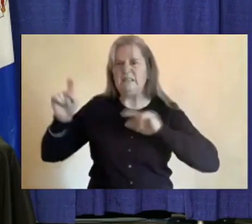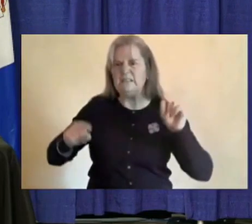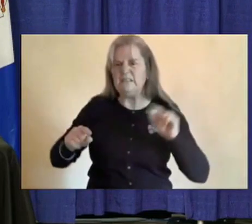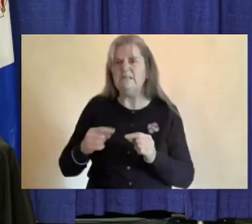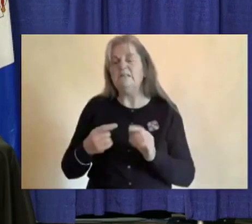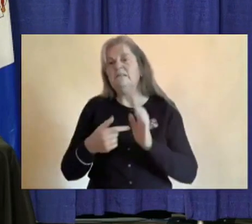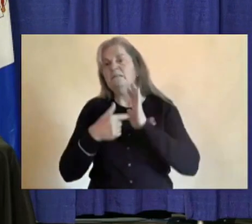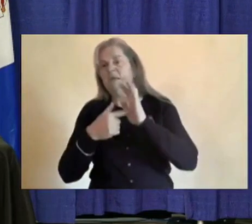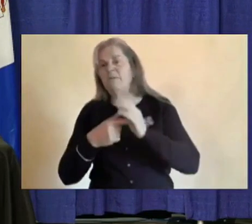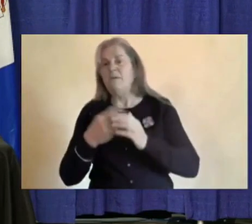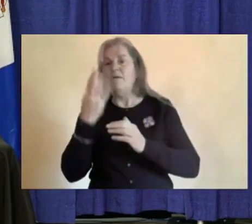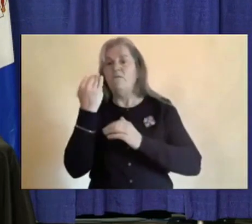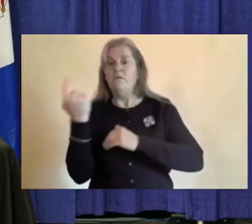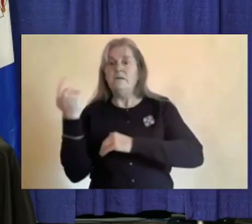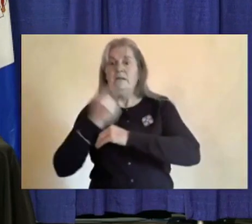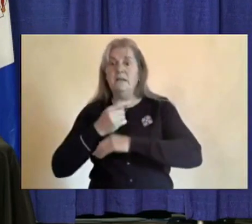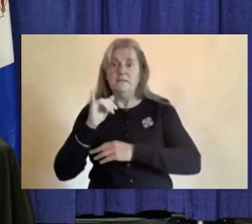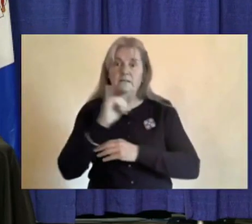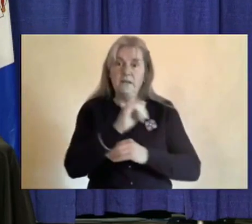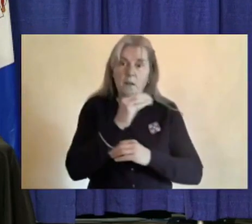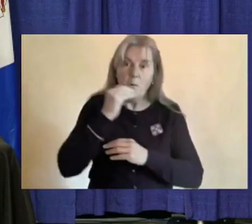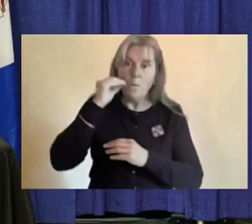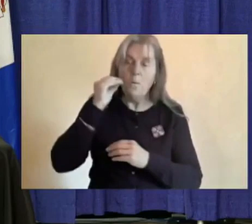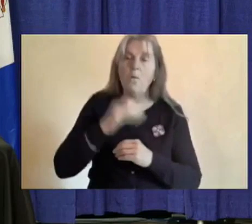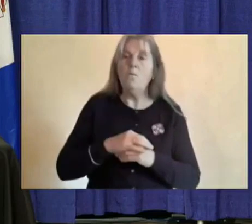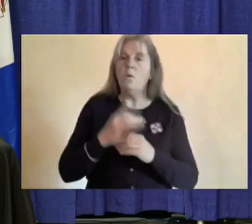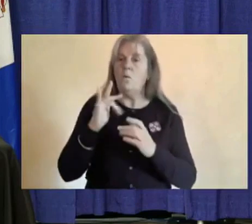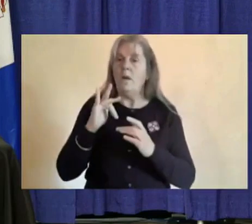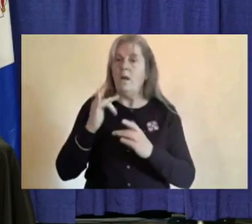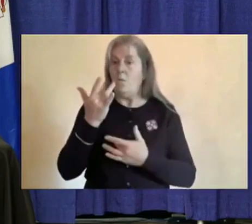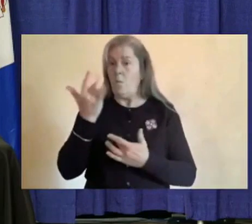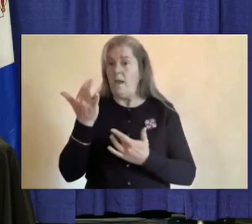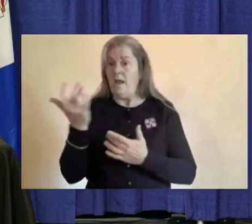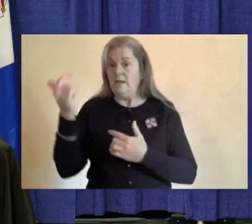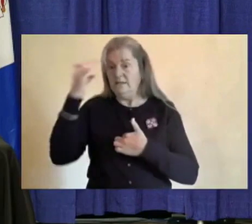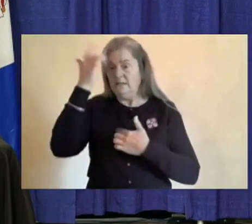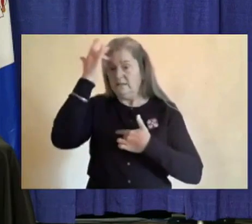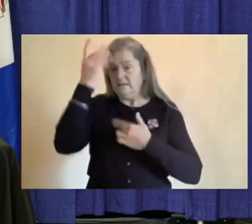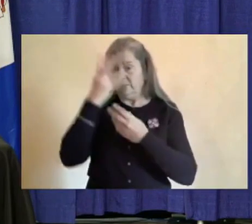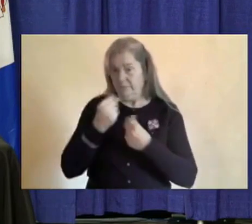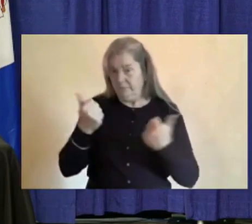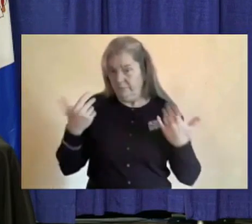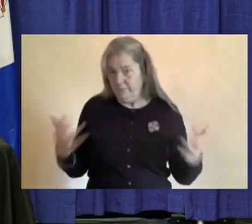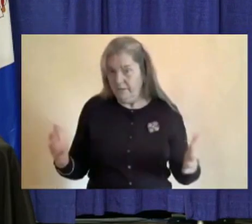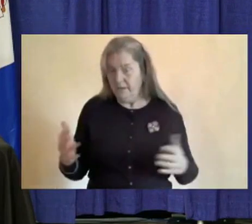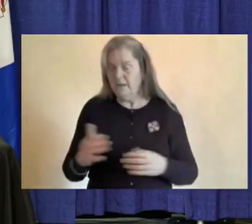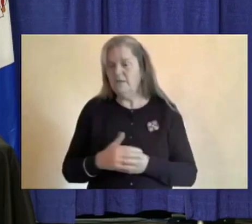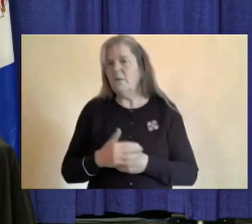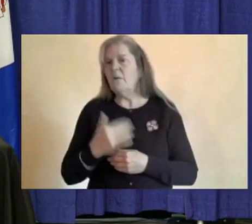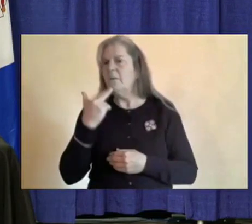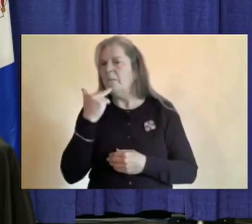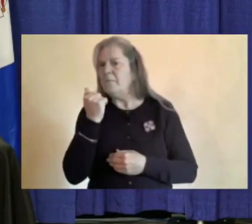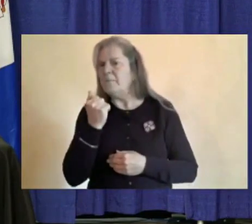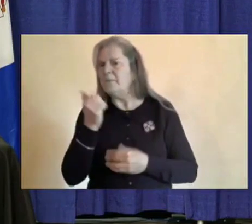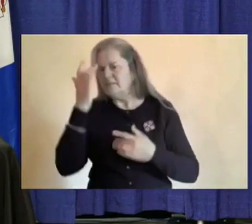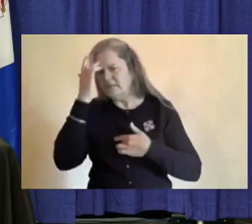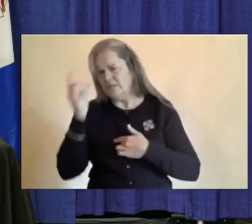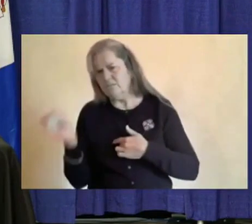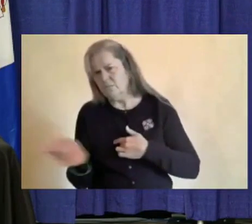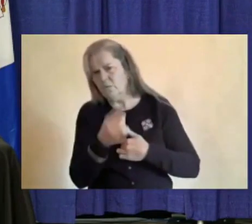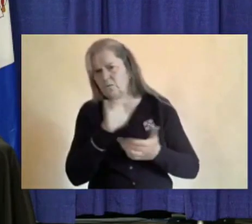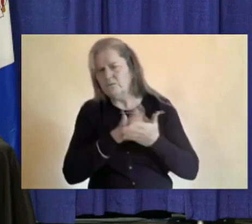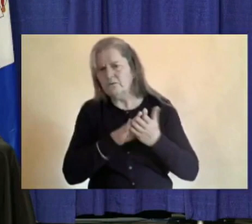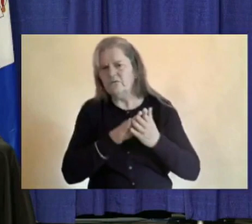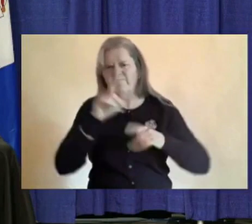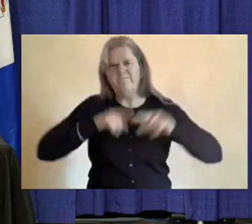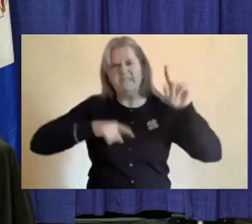whether just to wait until symptoms clear, or even to return to school with low-grade symptoms. So